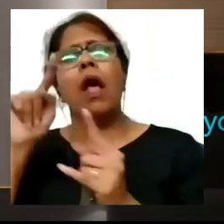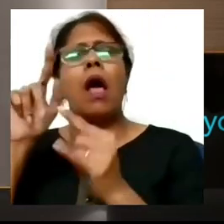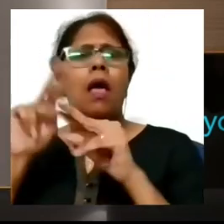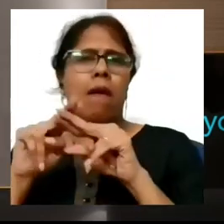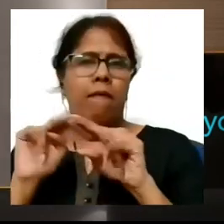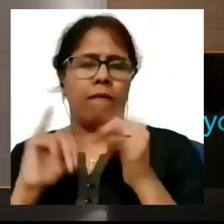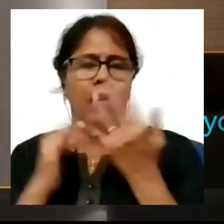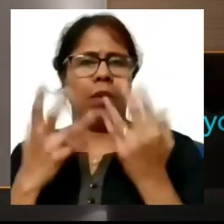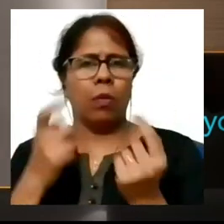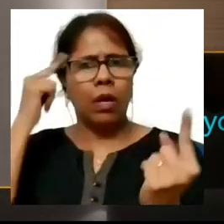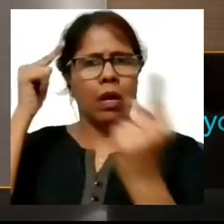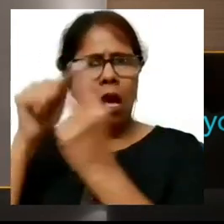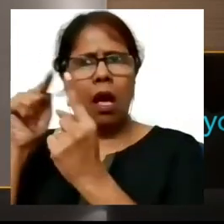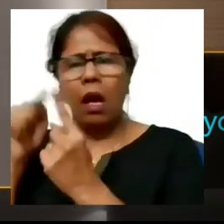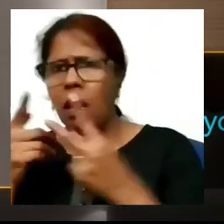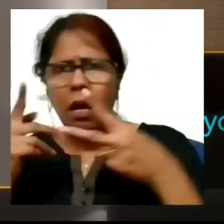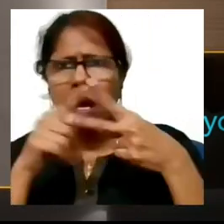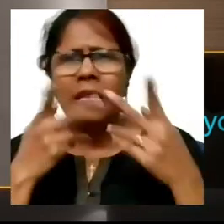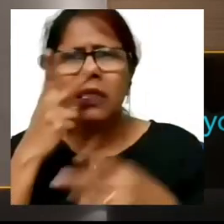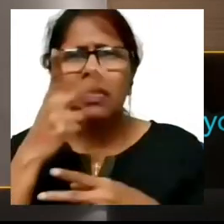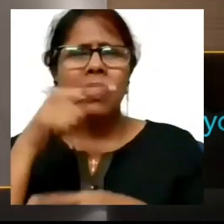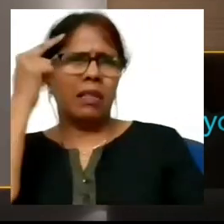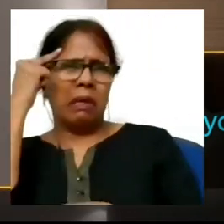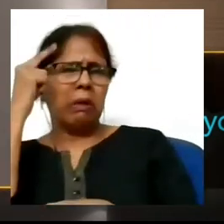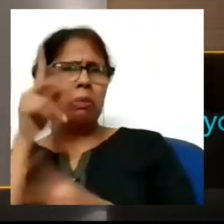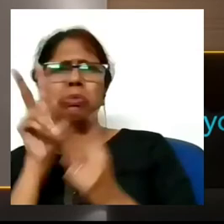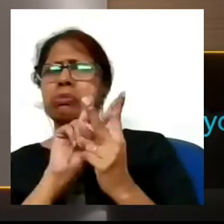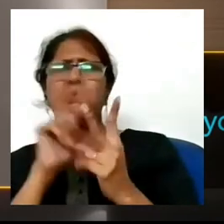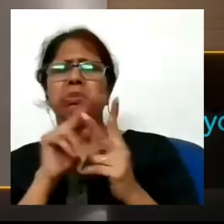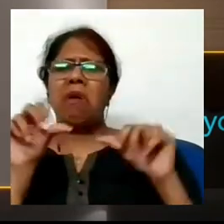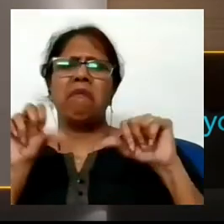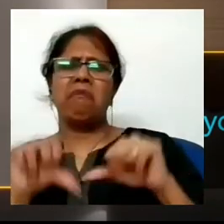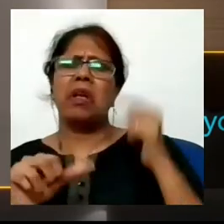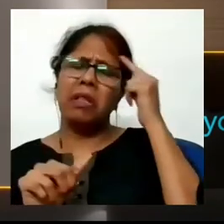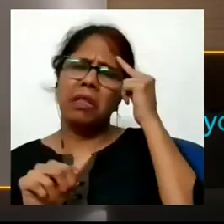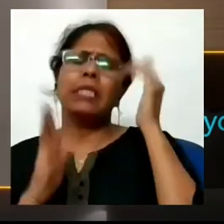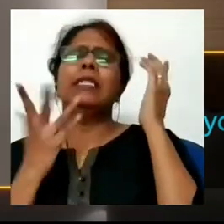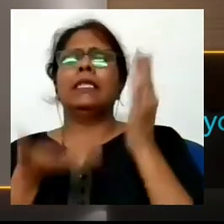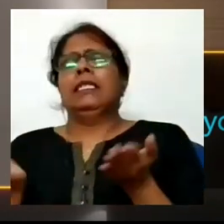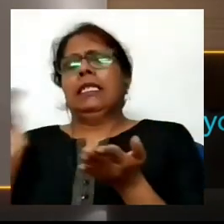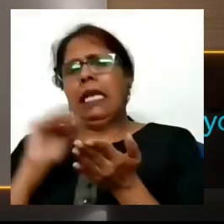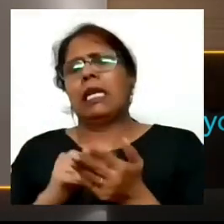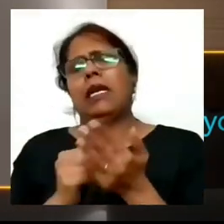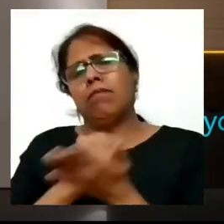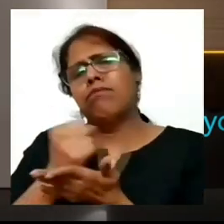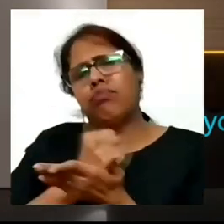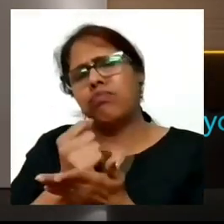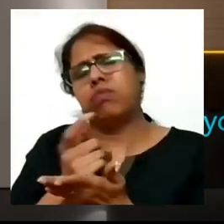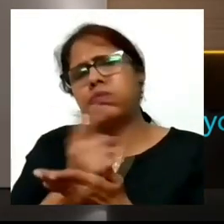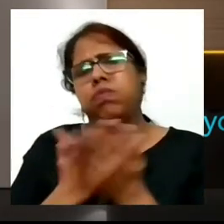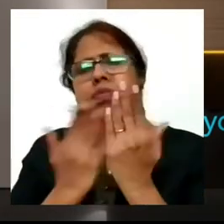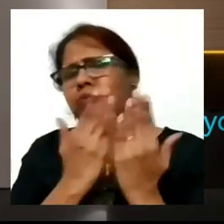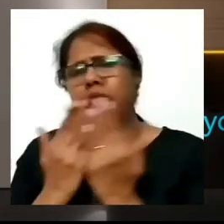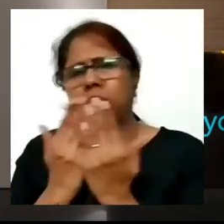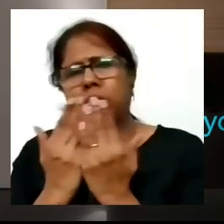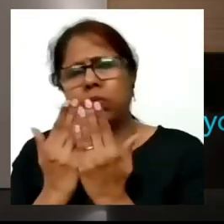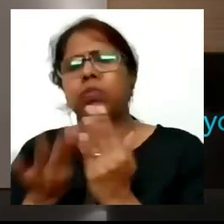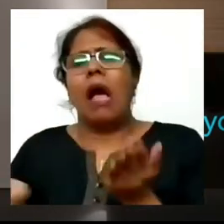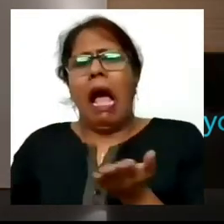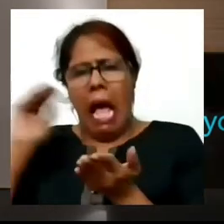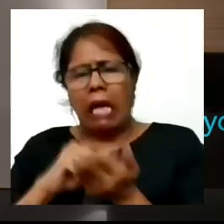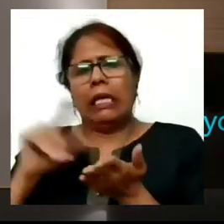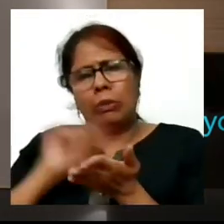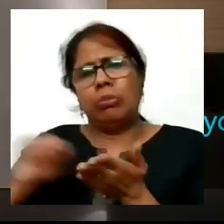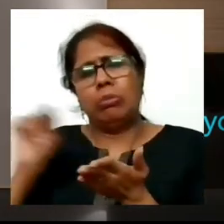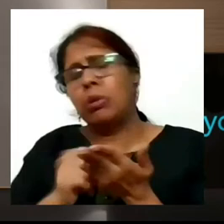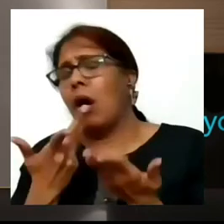looking at my rank that I was not going to get either of those so I started preparing again and I thought I'll give this exam again and this is an exam that you can